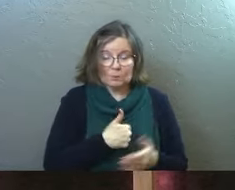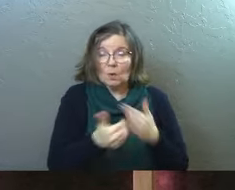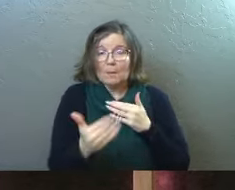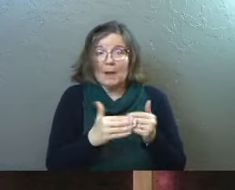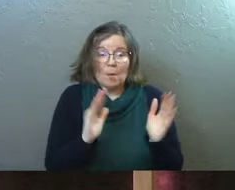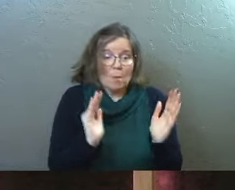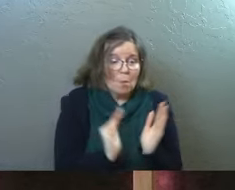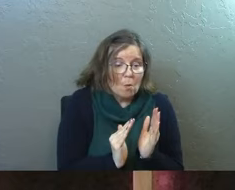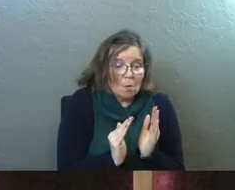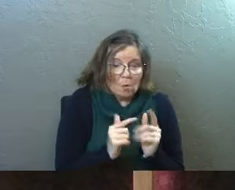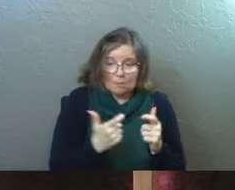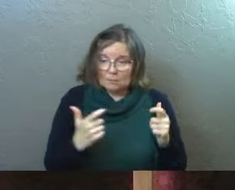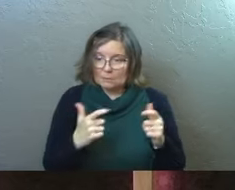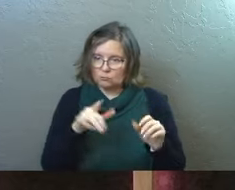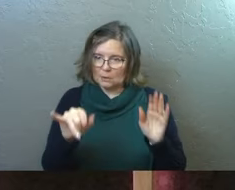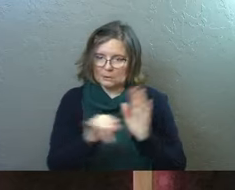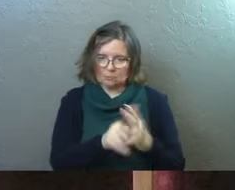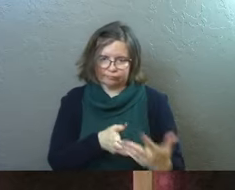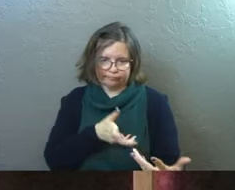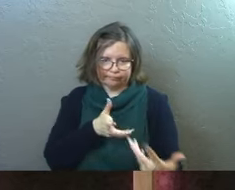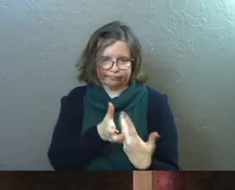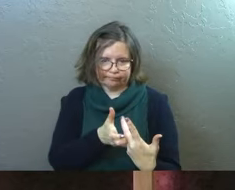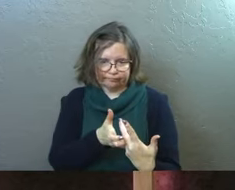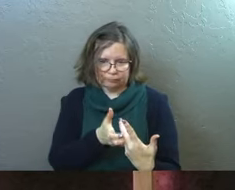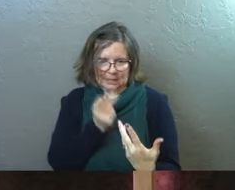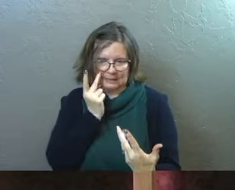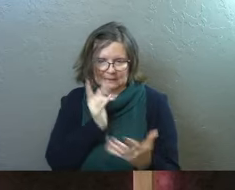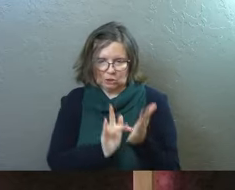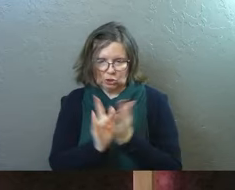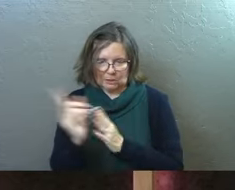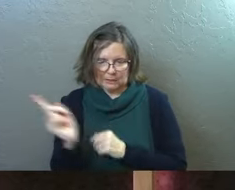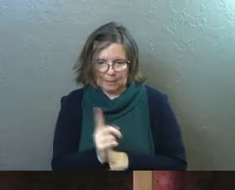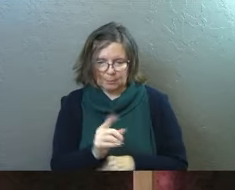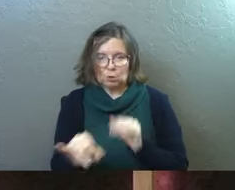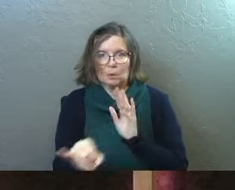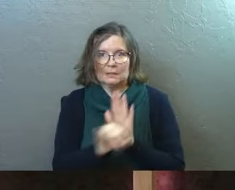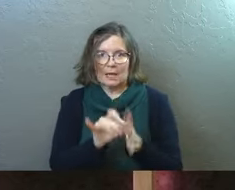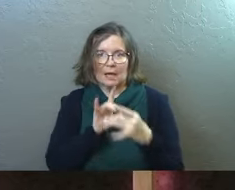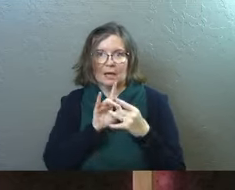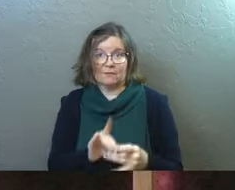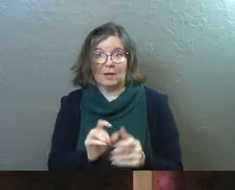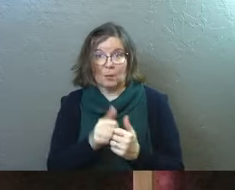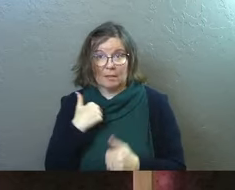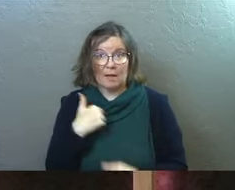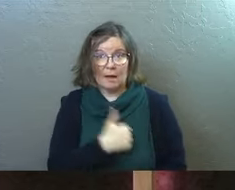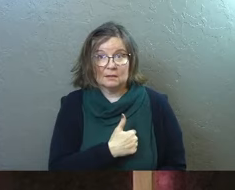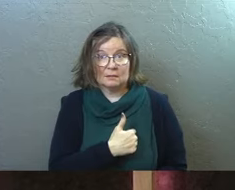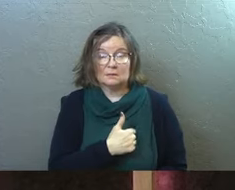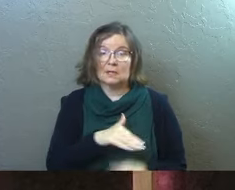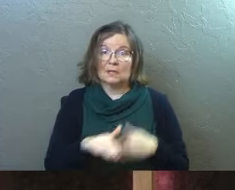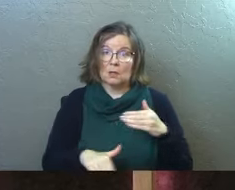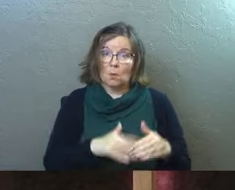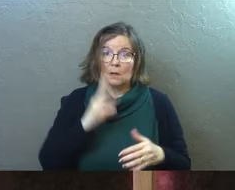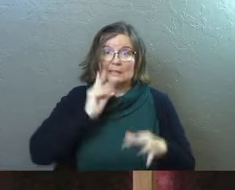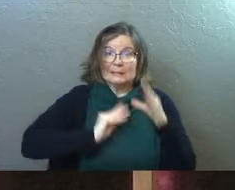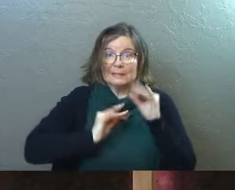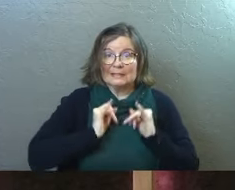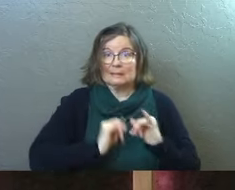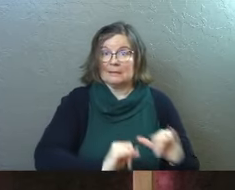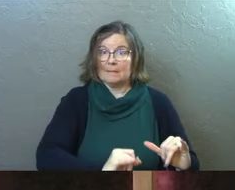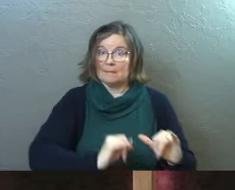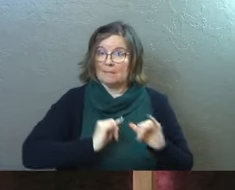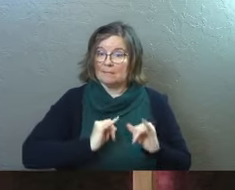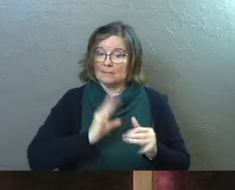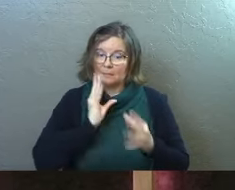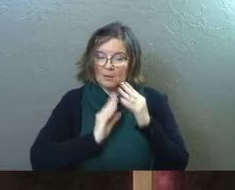no matter how small could identify and could see Jesus coming to identify with us. And he walked in our shoes and he